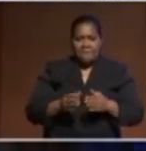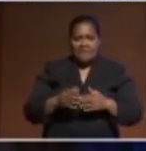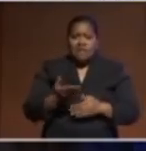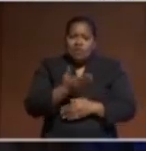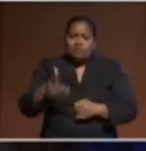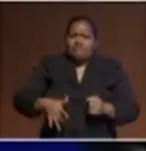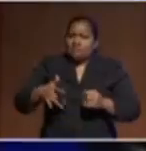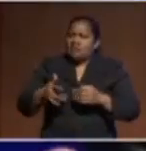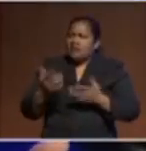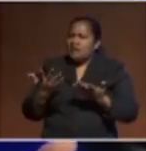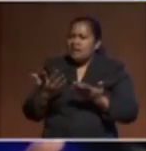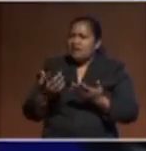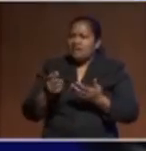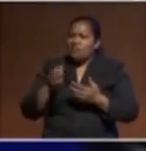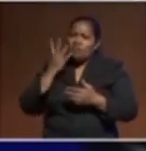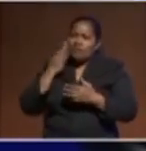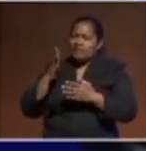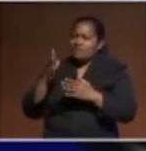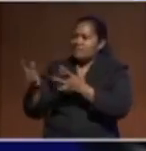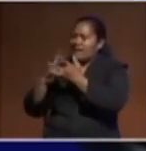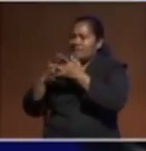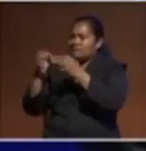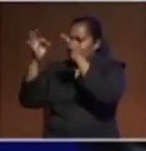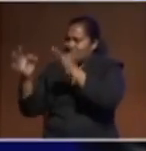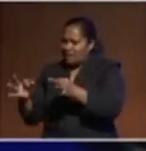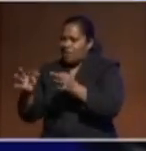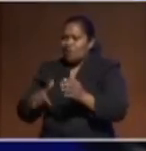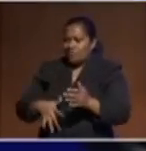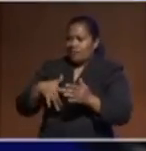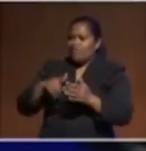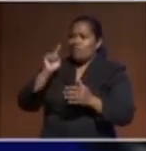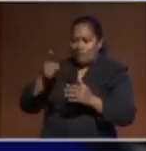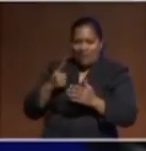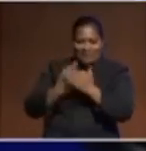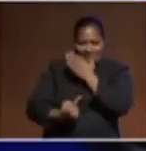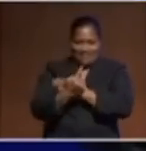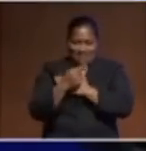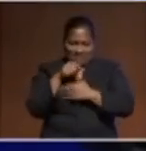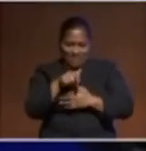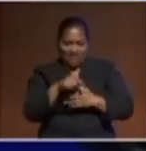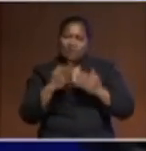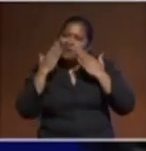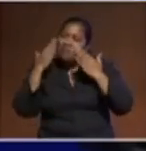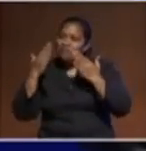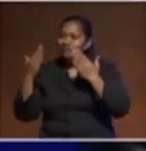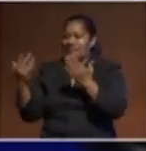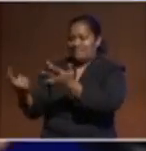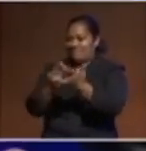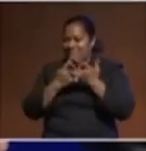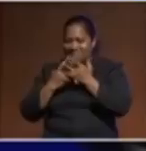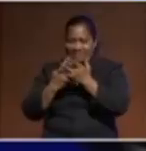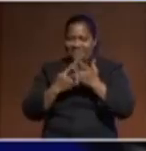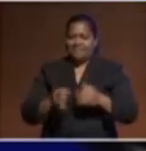decisions of others, you appreciate your connection to one another. And that really feeds into the way that we see foreign